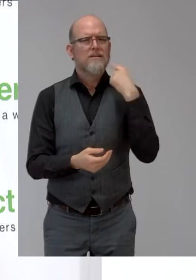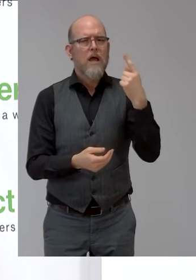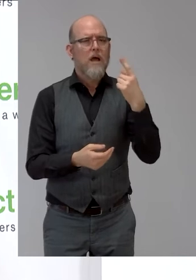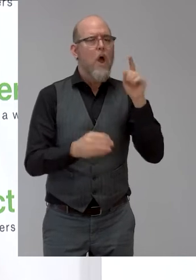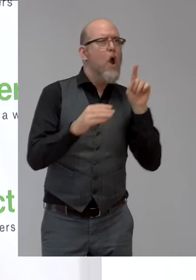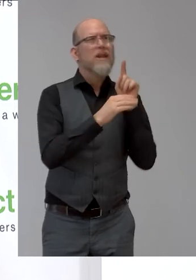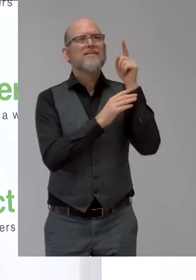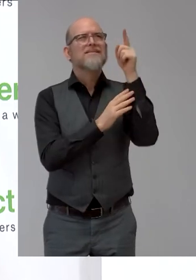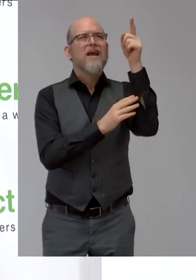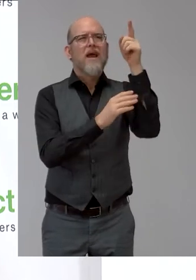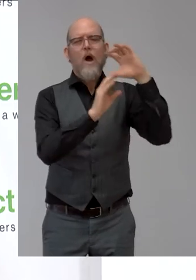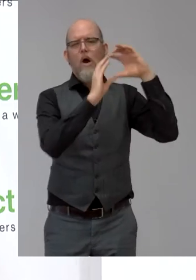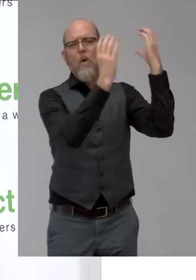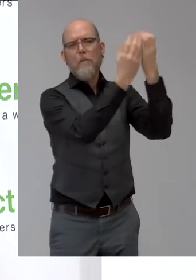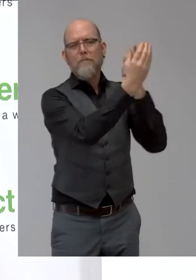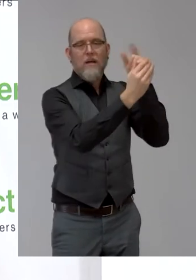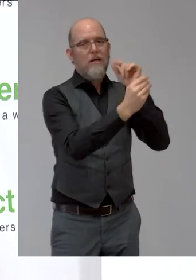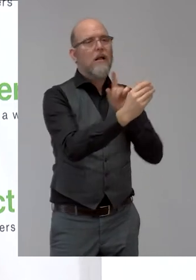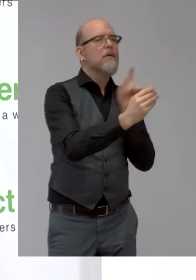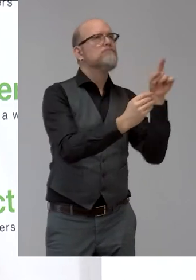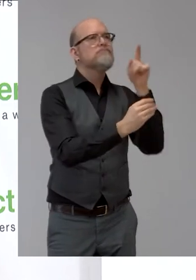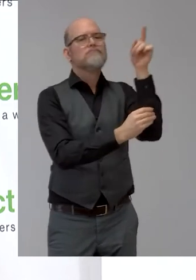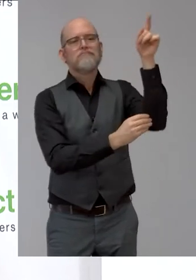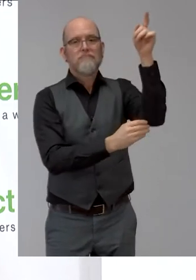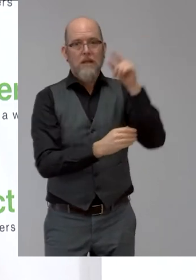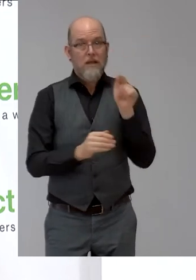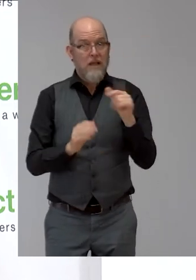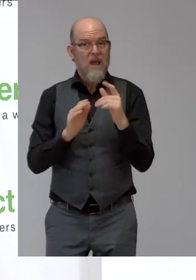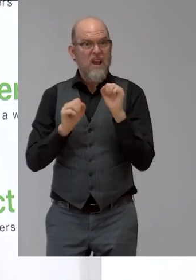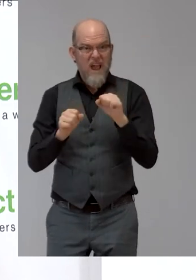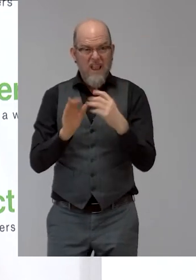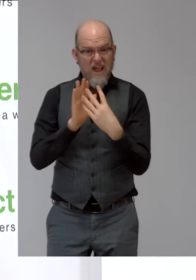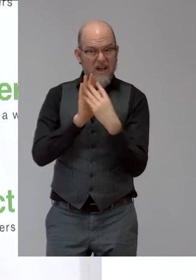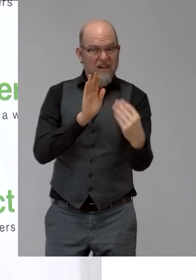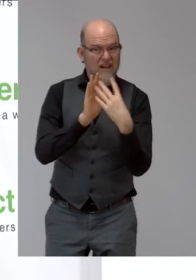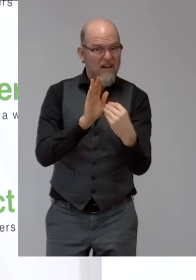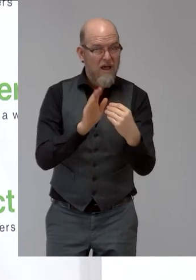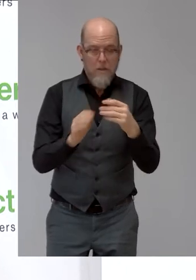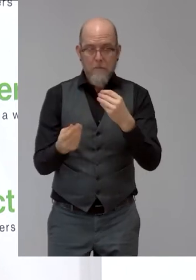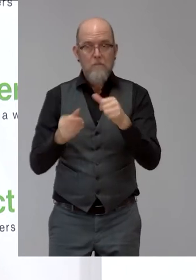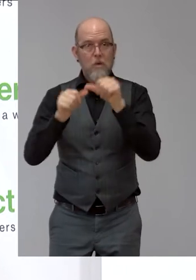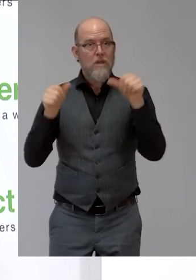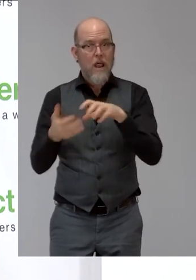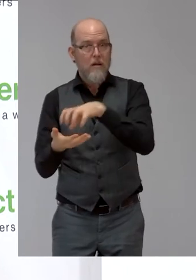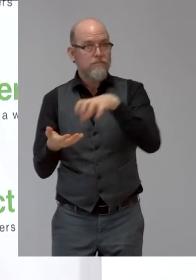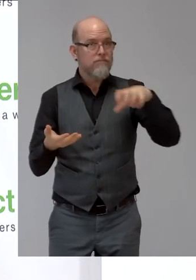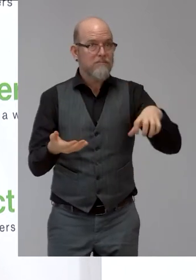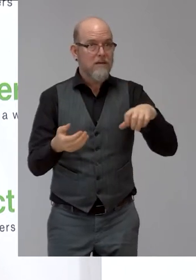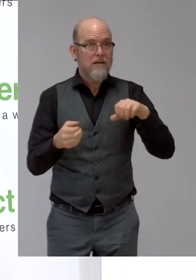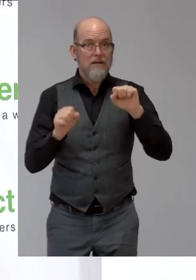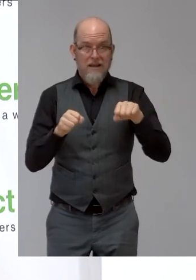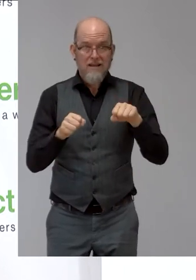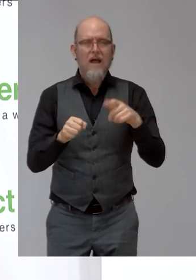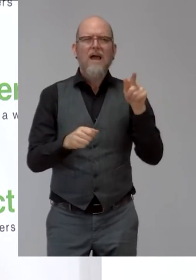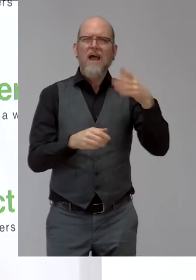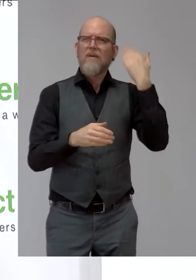the BBC series, The Knowledge Explosion, in 1964. And in it, by the way, Clarke also